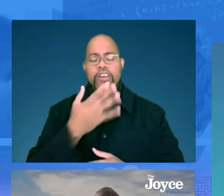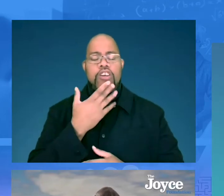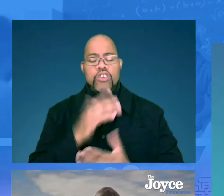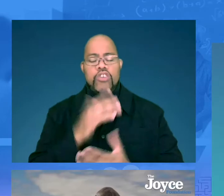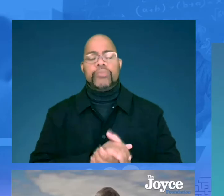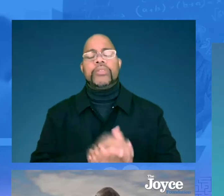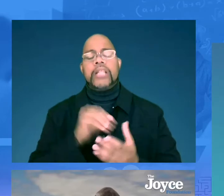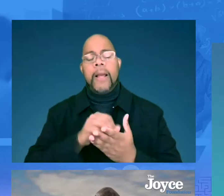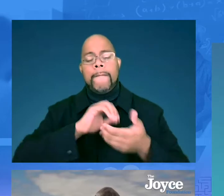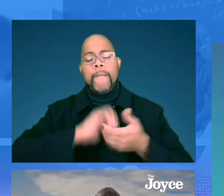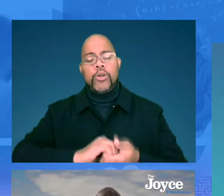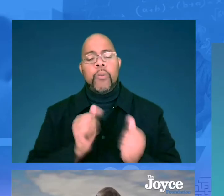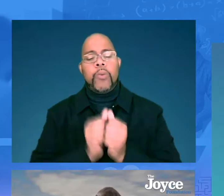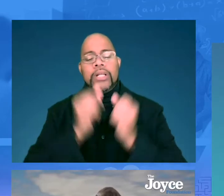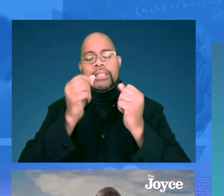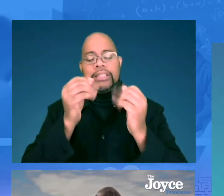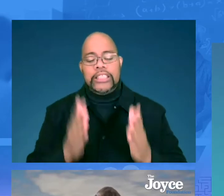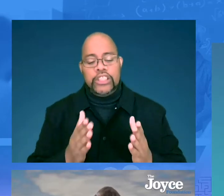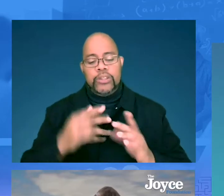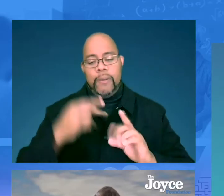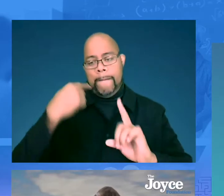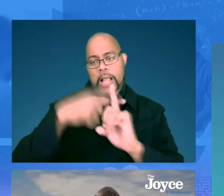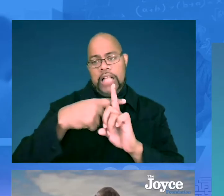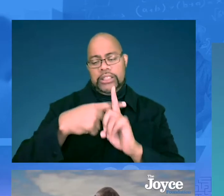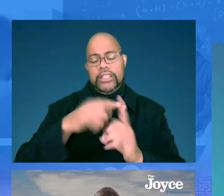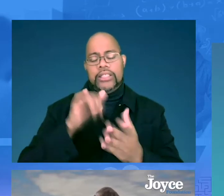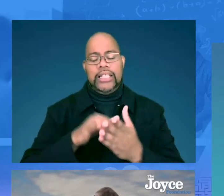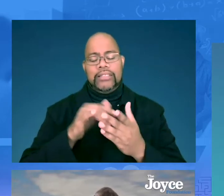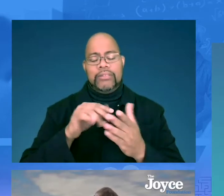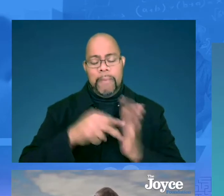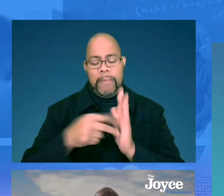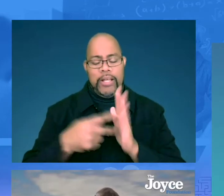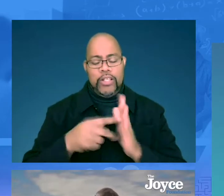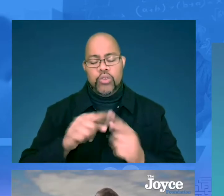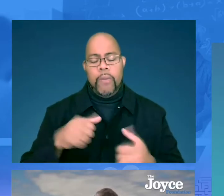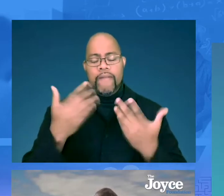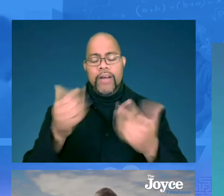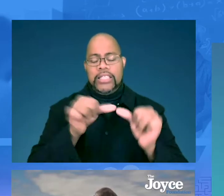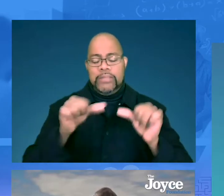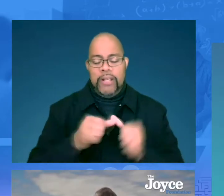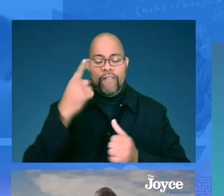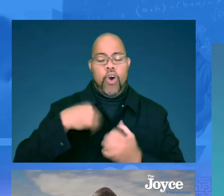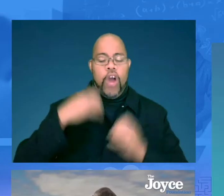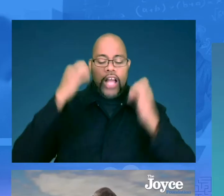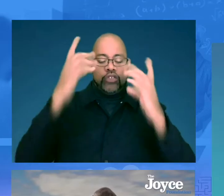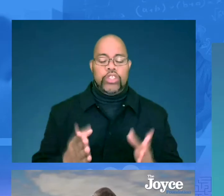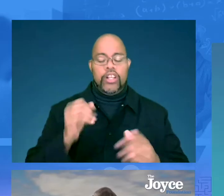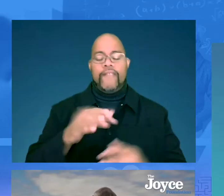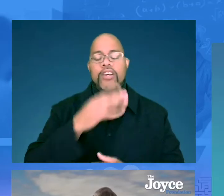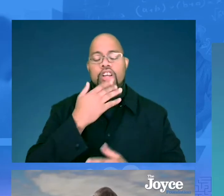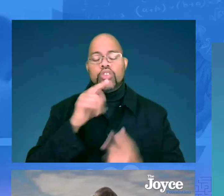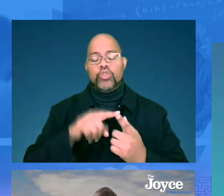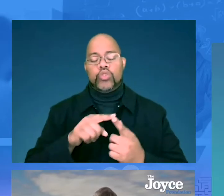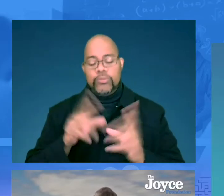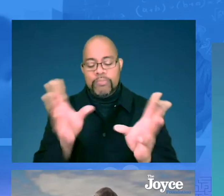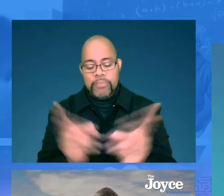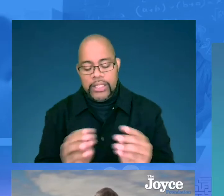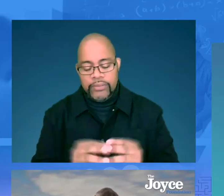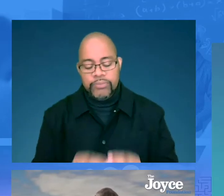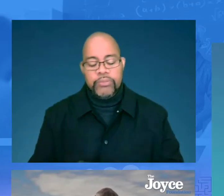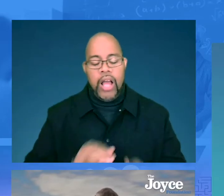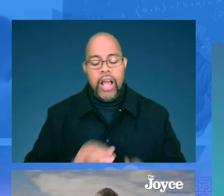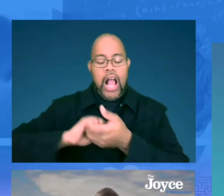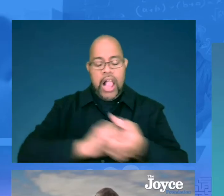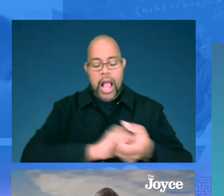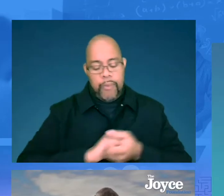for teachers of color, in partnership with Teach Plus. And this is intended to provide a space for our educators of color to